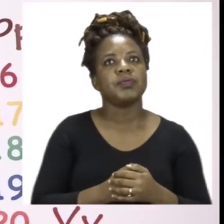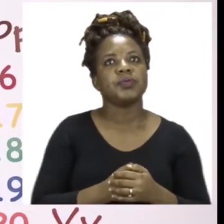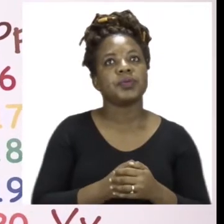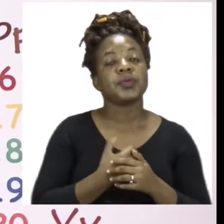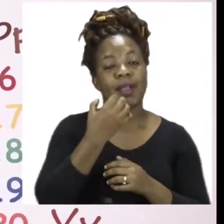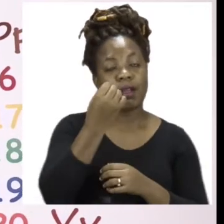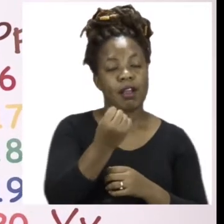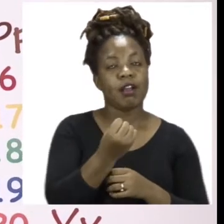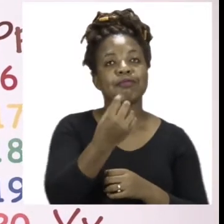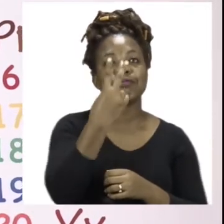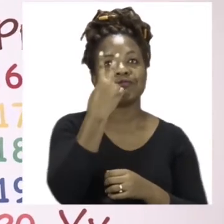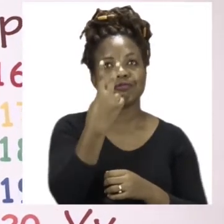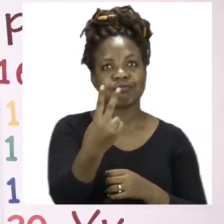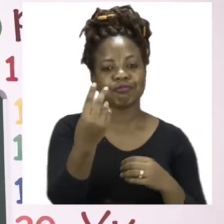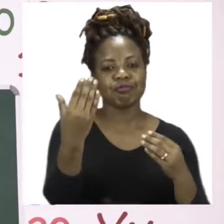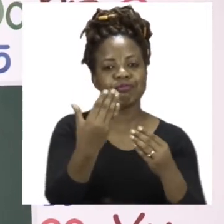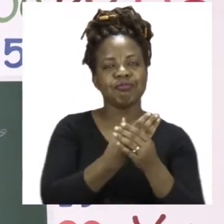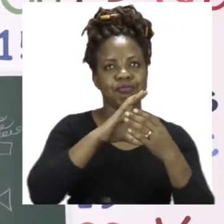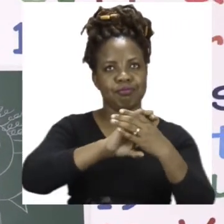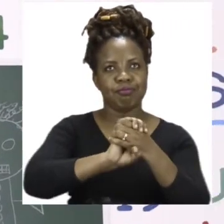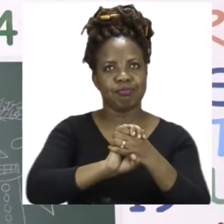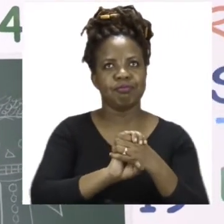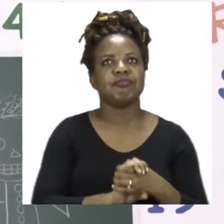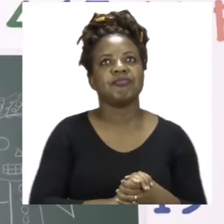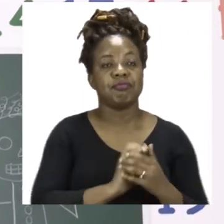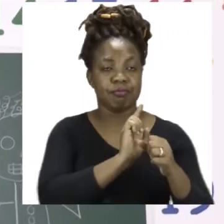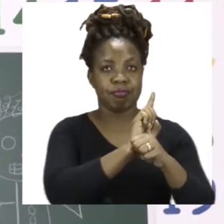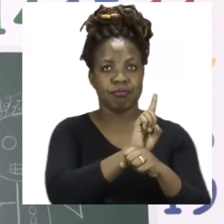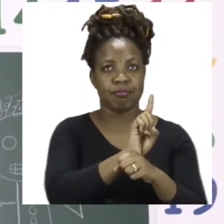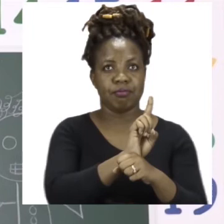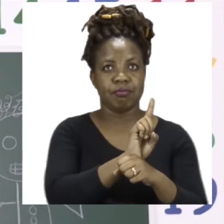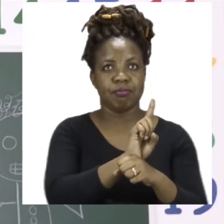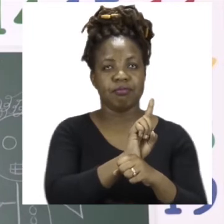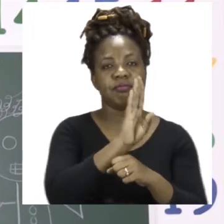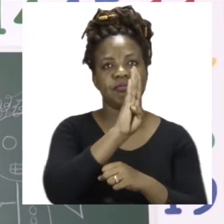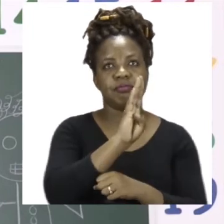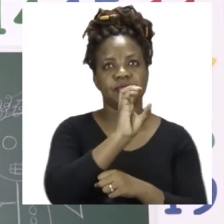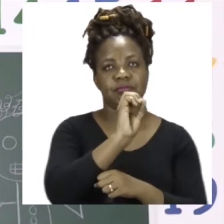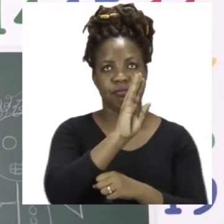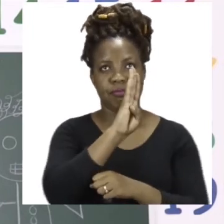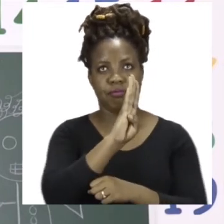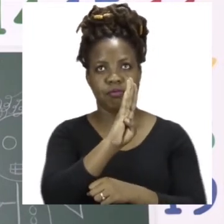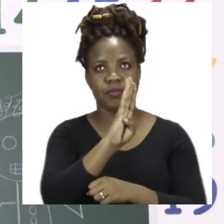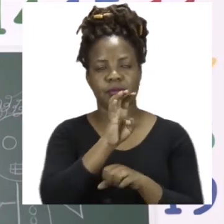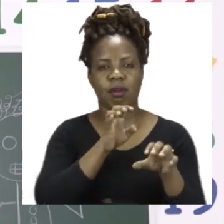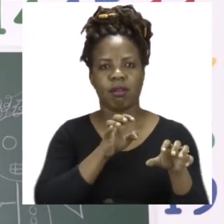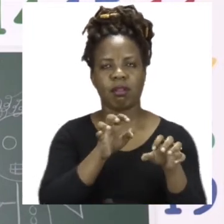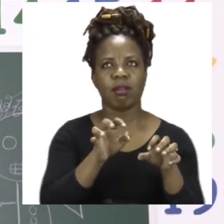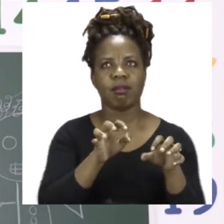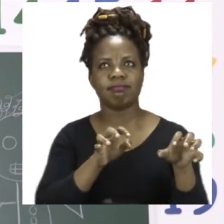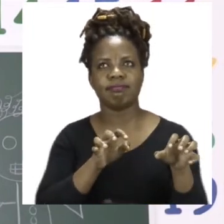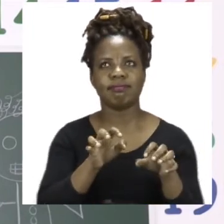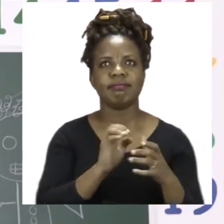new friends. The first one you can see is Bob the robot. Now Bob the robot is